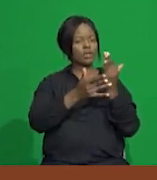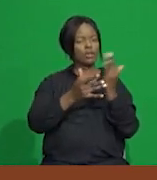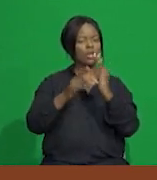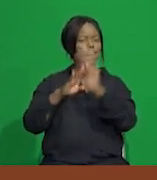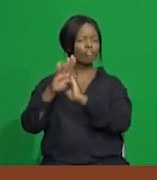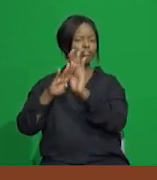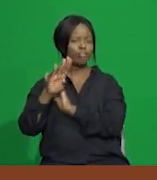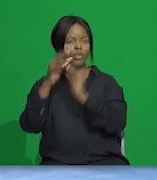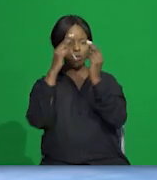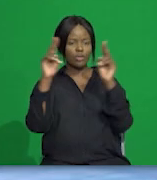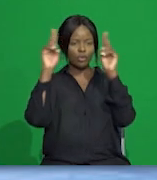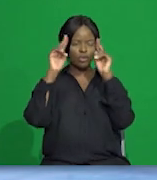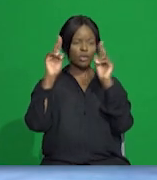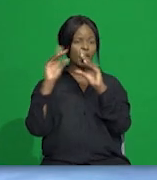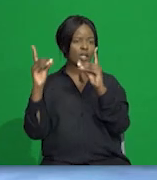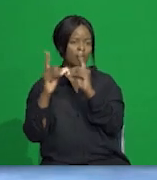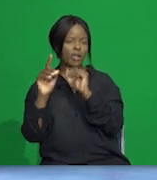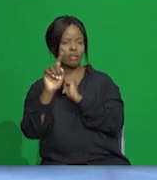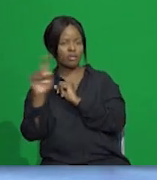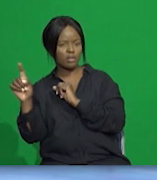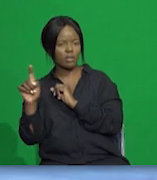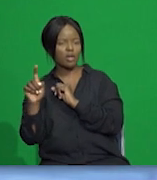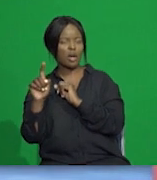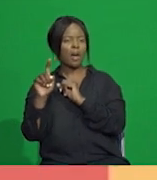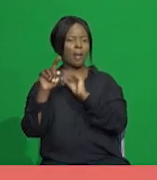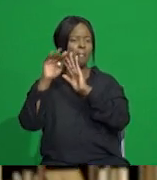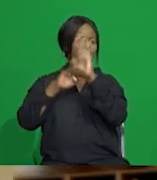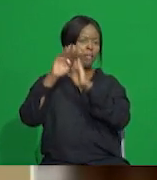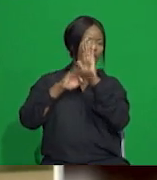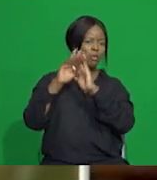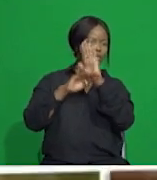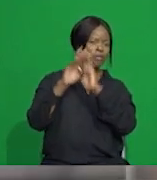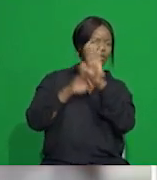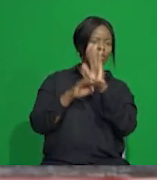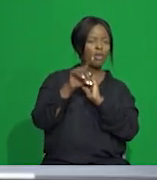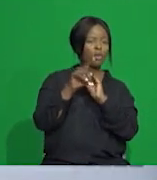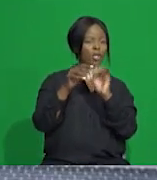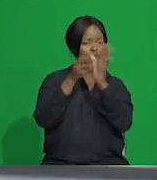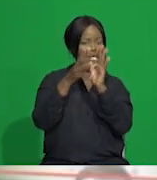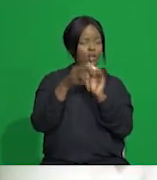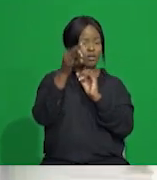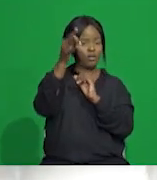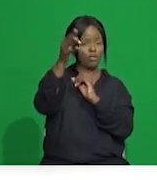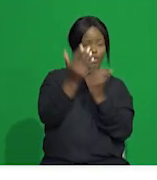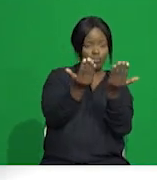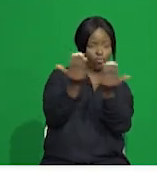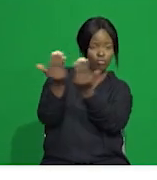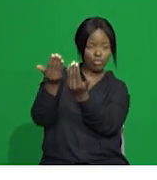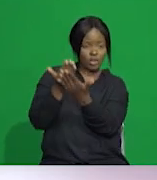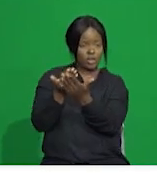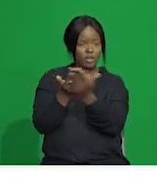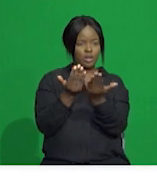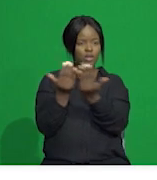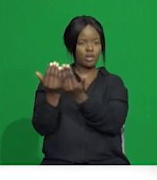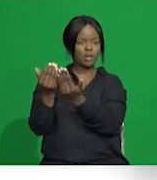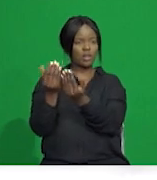departments, programs, and courses, to attract potential students, and to create promotional and informative videos.